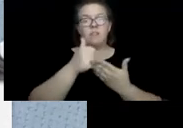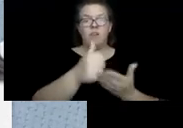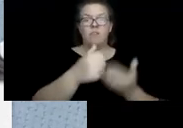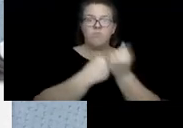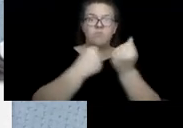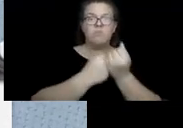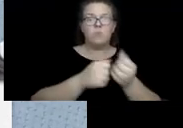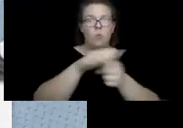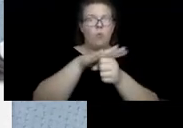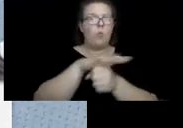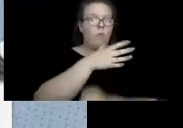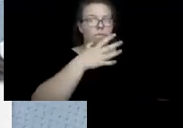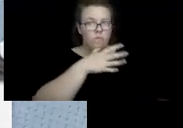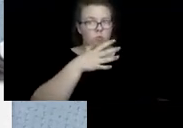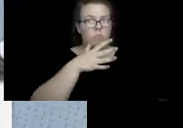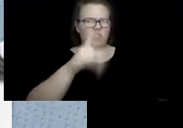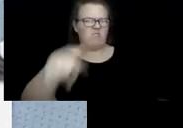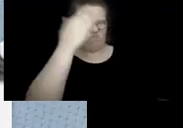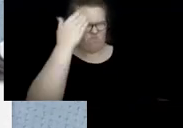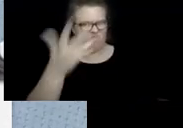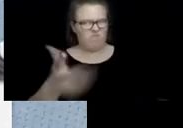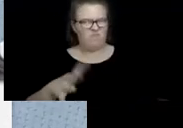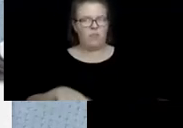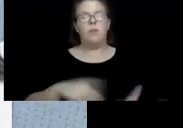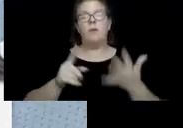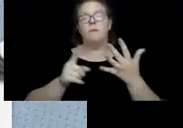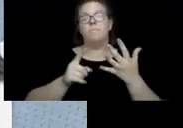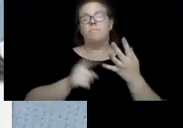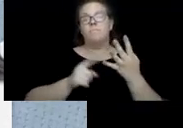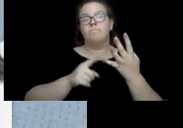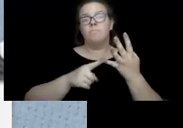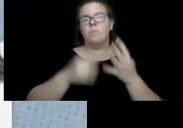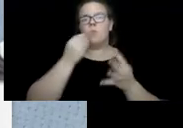many of you know. We also have home-delivered meals.